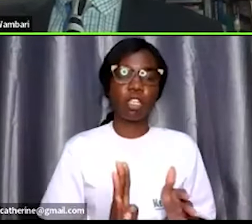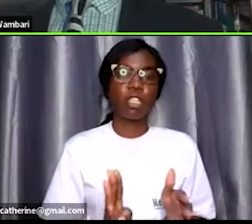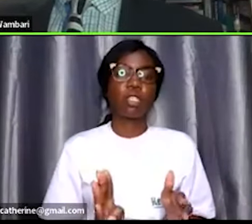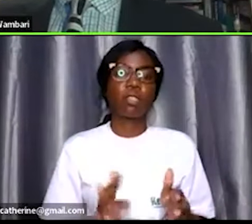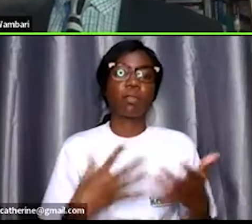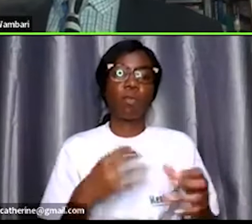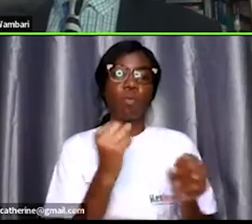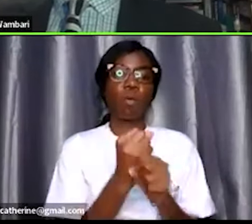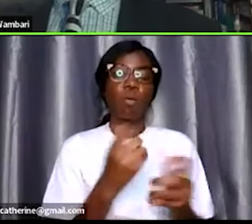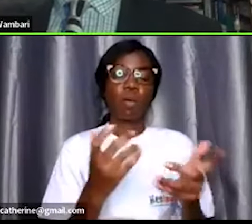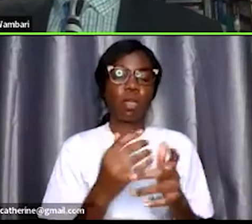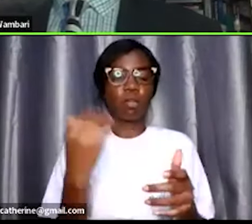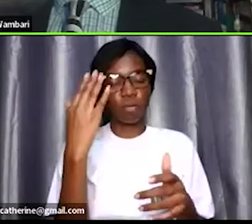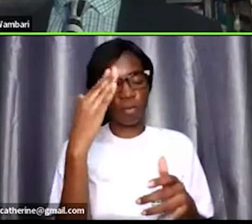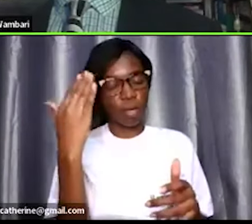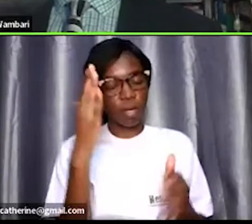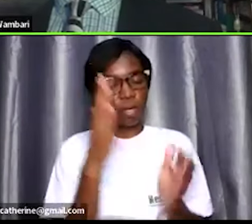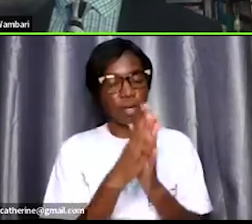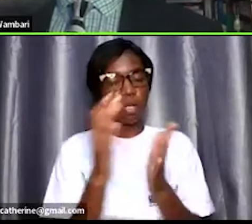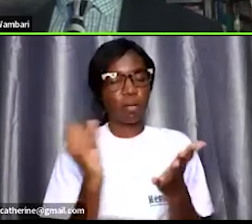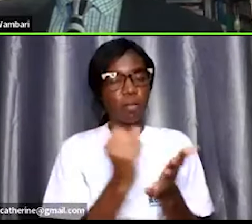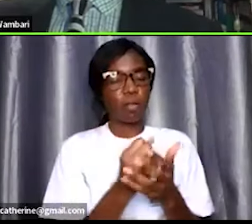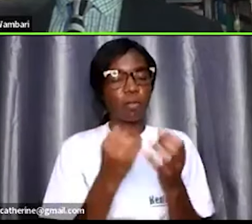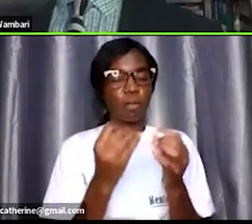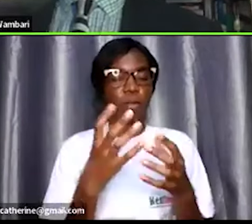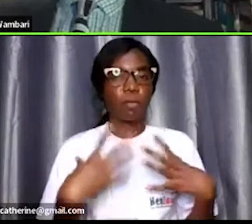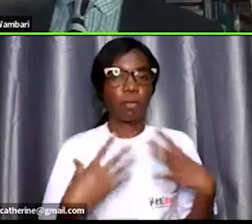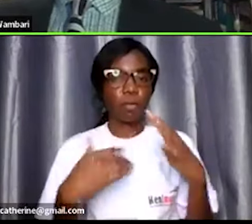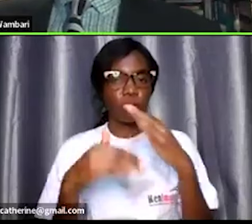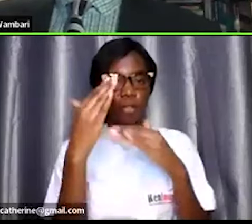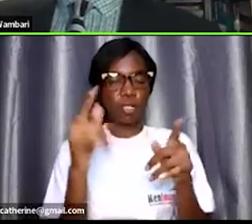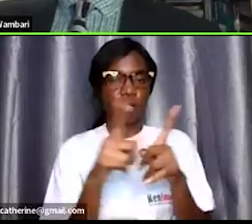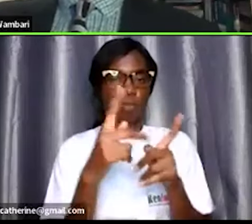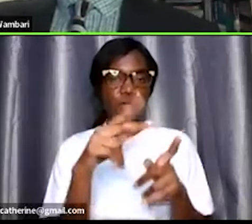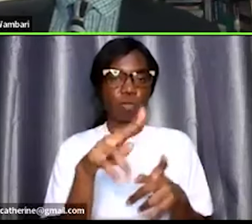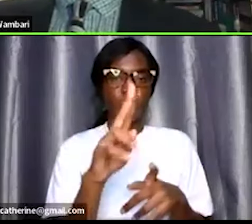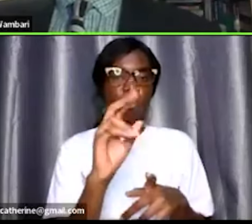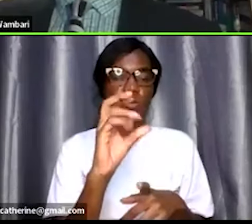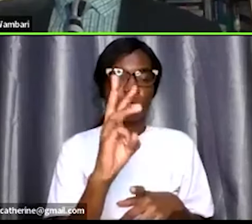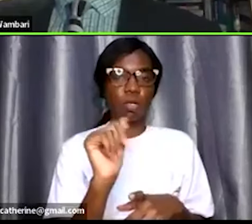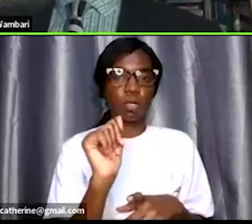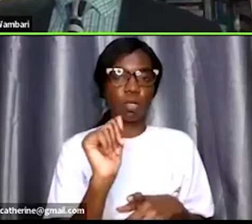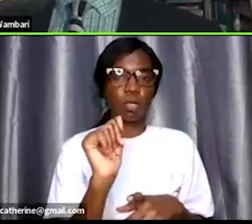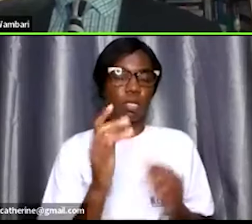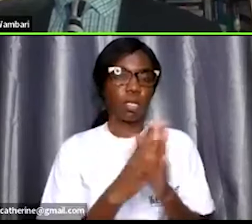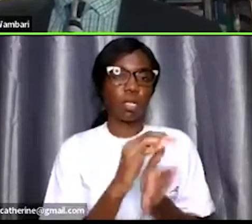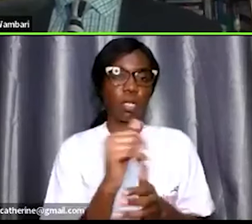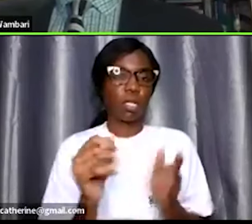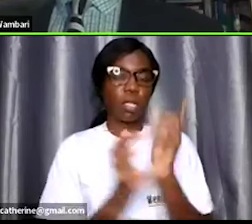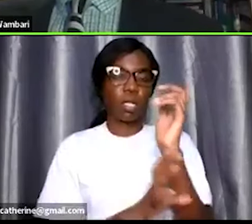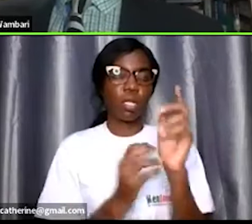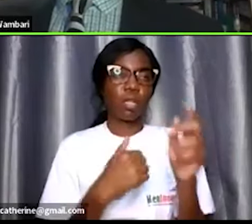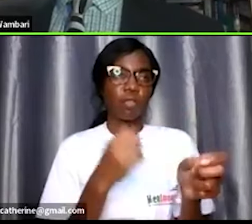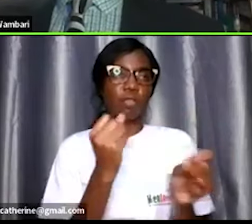they do employ quite a lot of people who are professional even kuwait and all these countries there's a lot of jobs going on